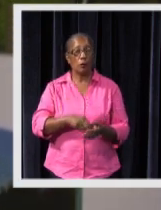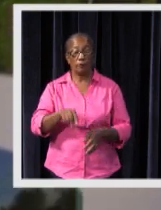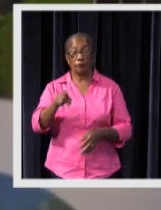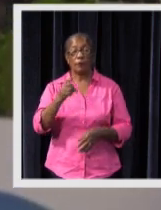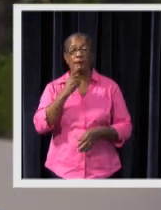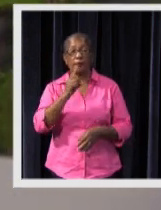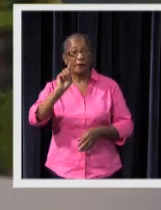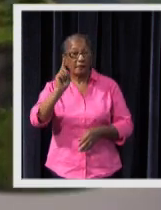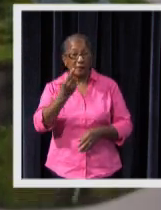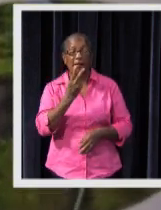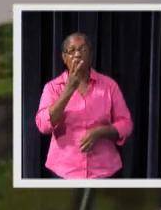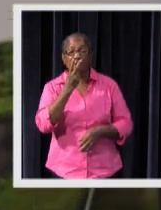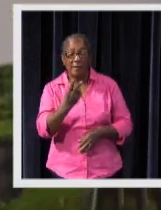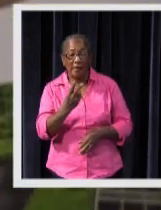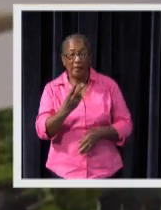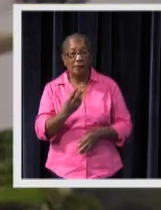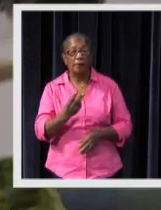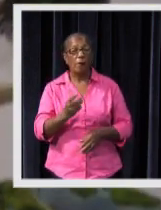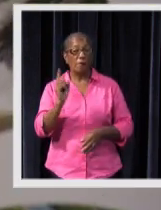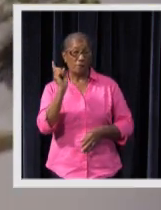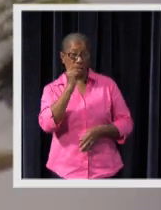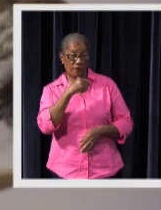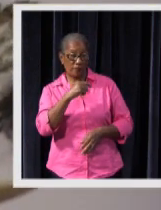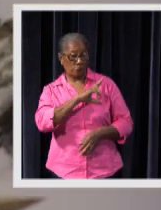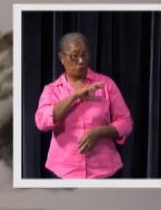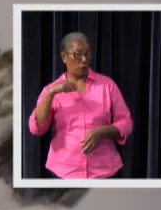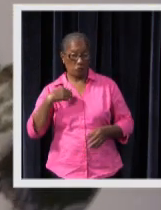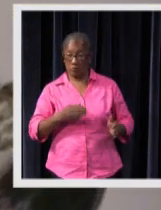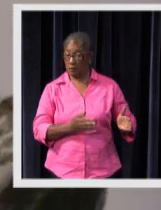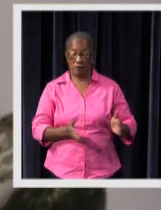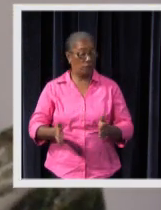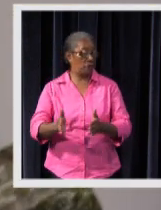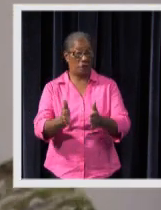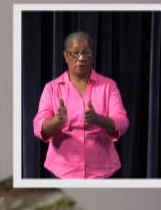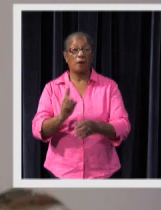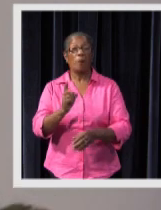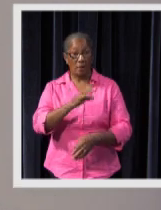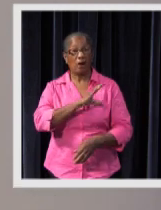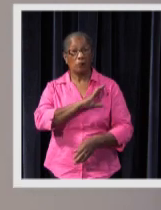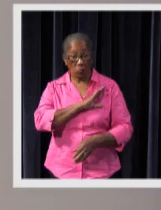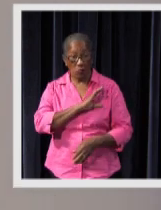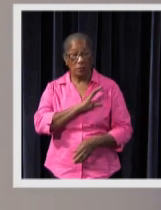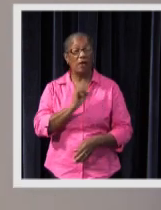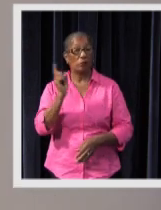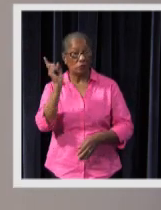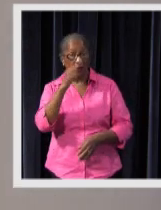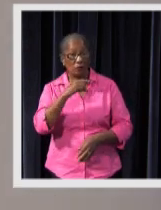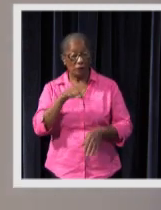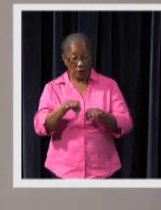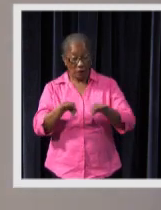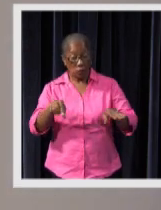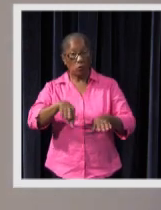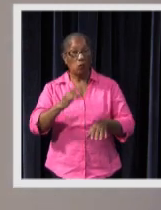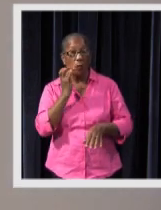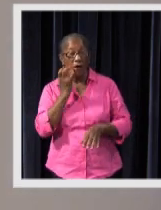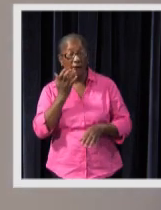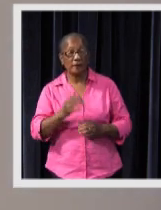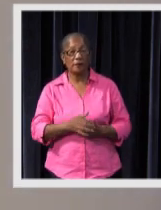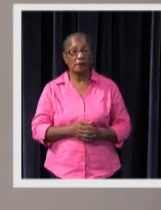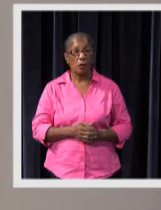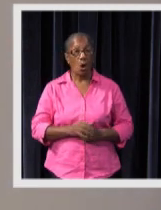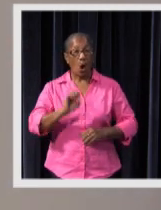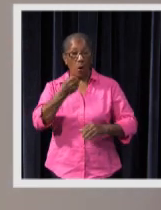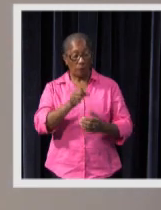our rivers, but also to our polluted groundwater. The use of mercury in gold mining does not only